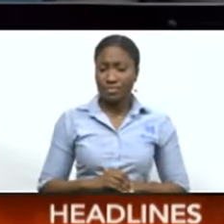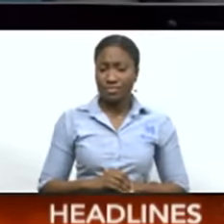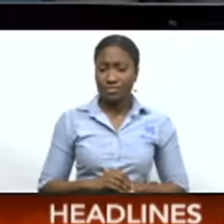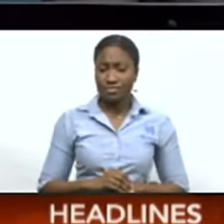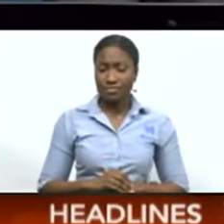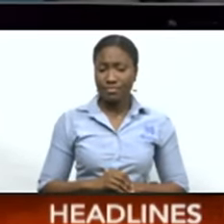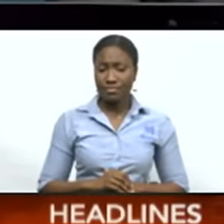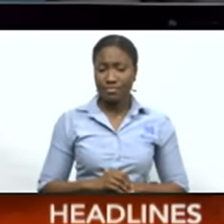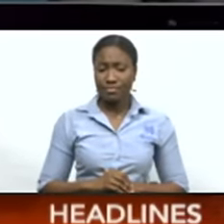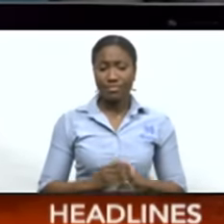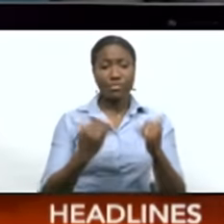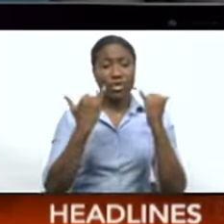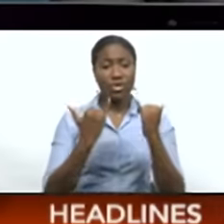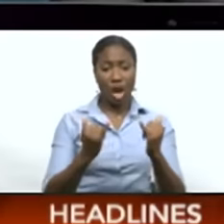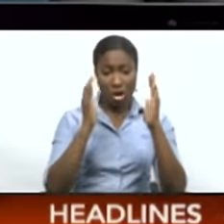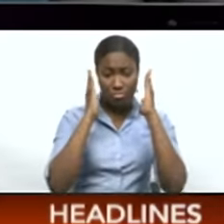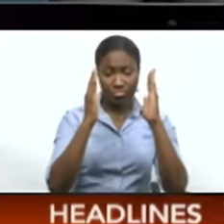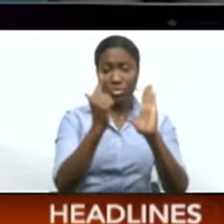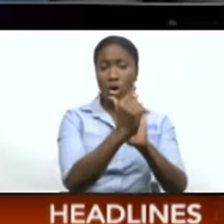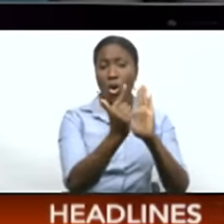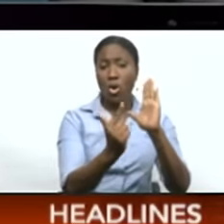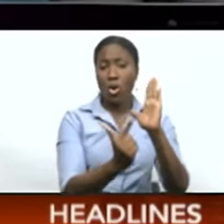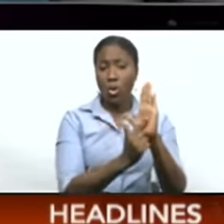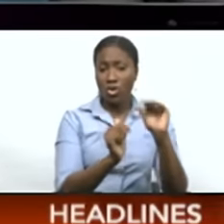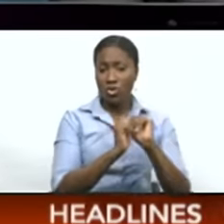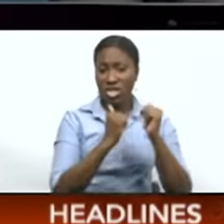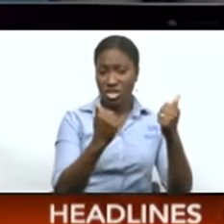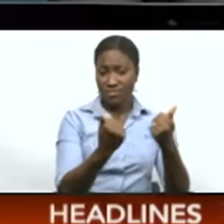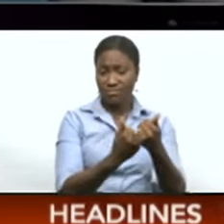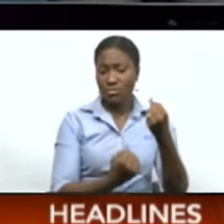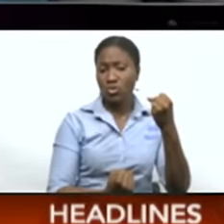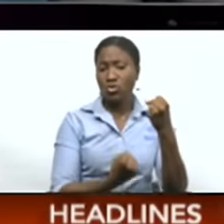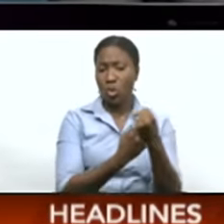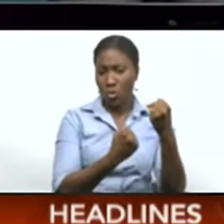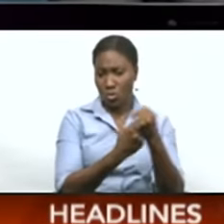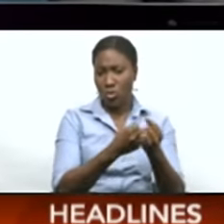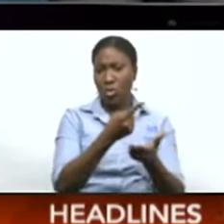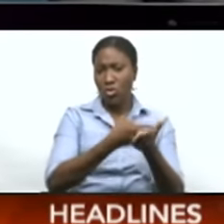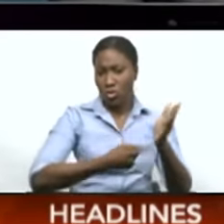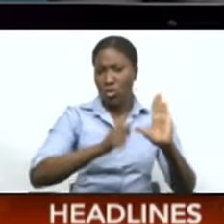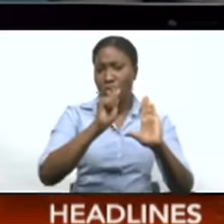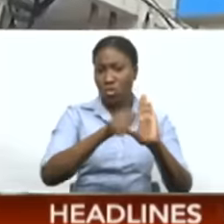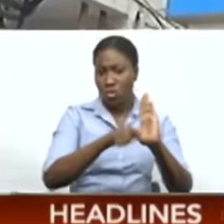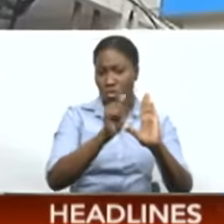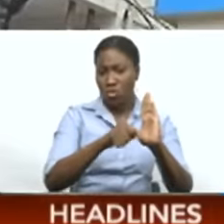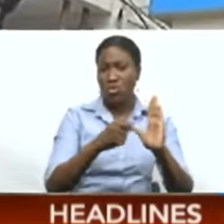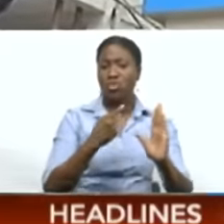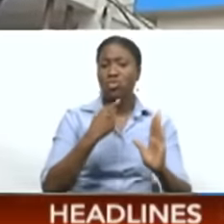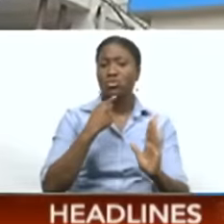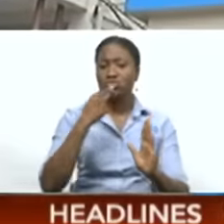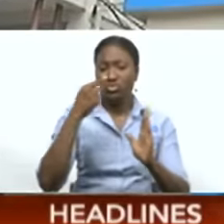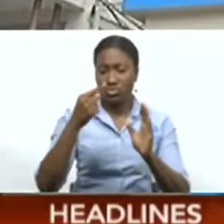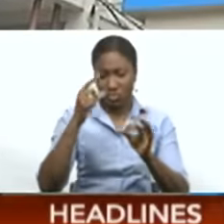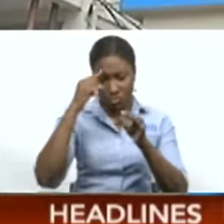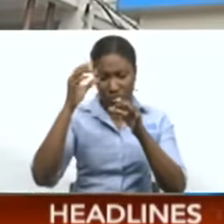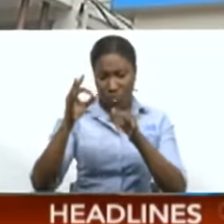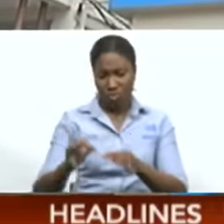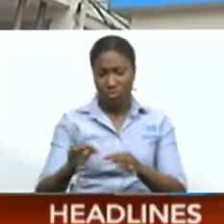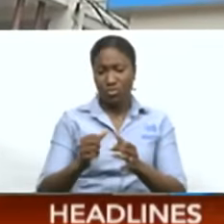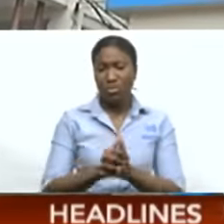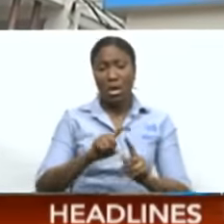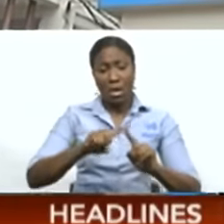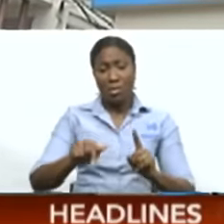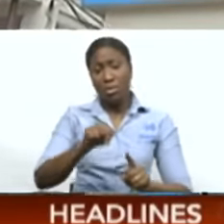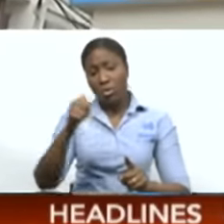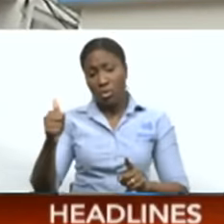I'm switching gears now. The Law Association is supporting the Court of Appeal's ruling in the Marcia A.S. Caesar case. However, LATS media release